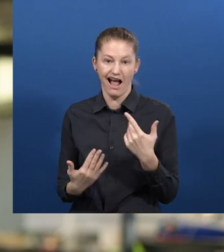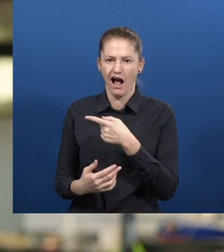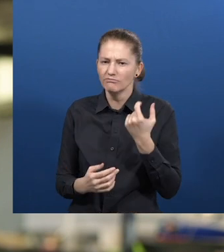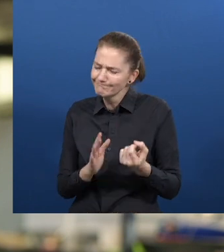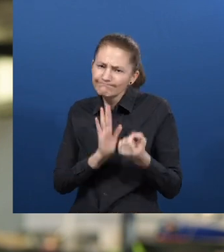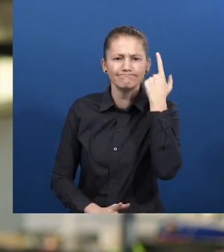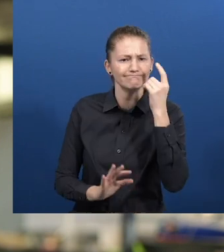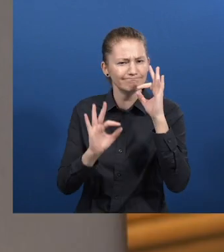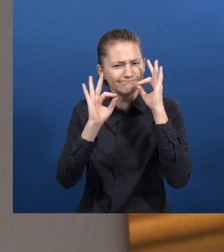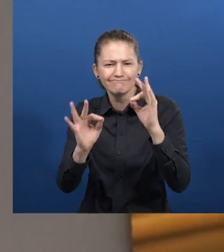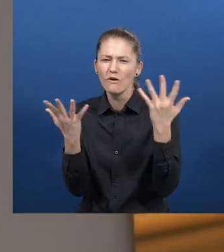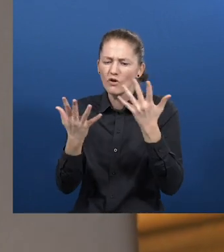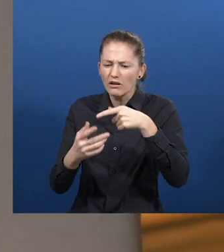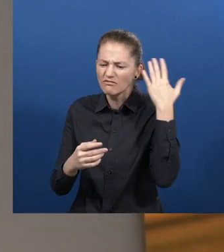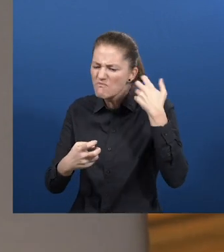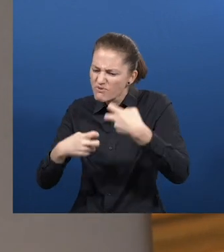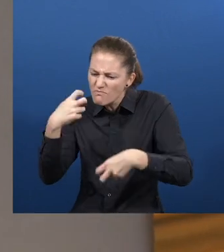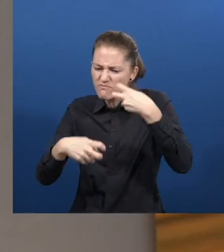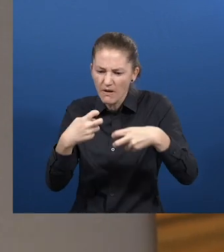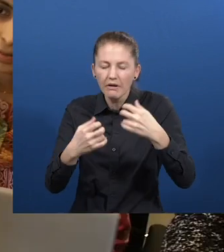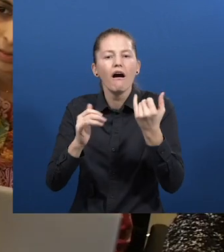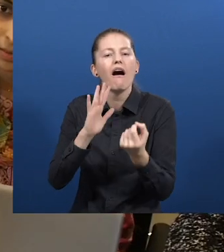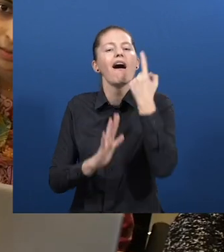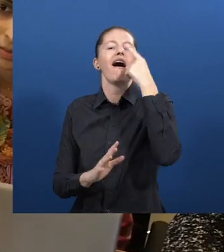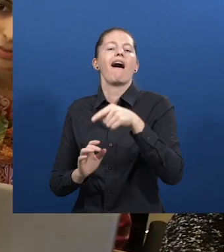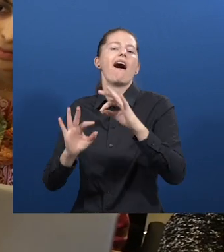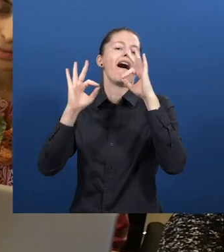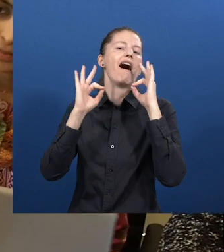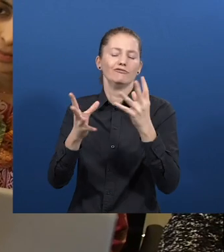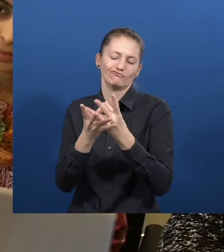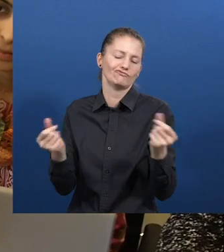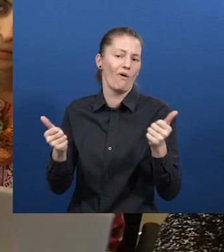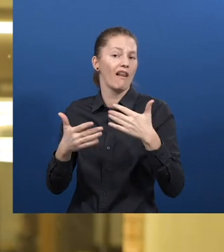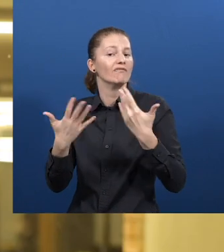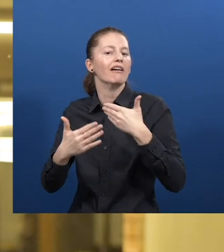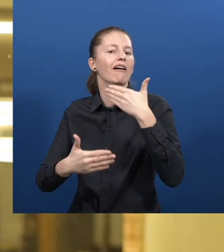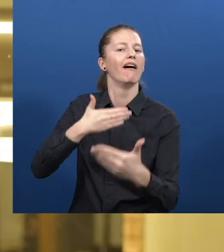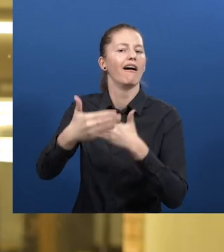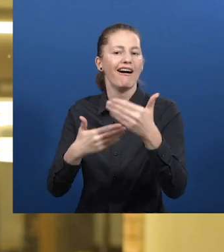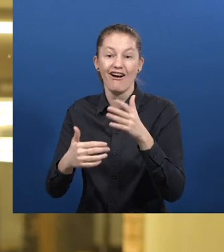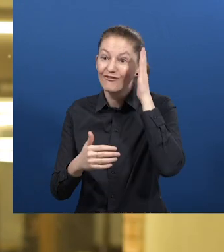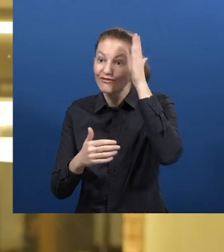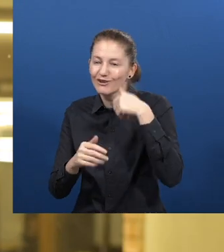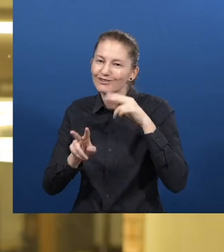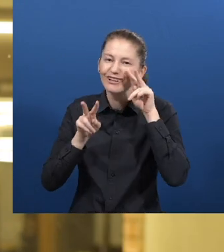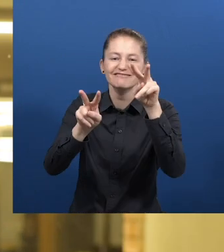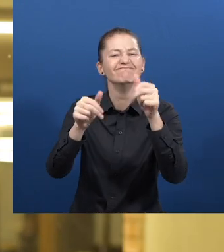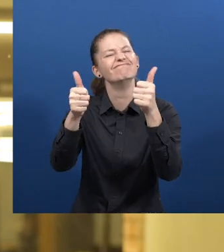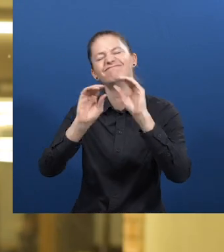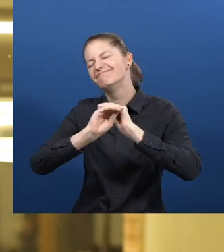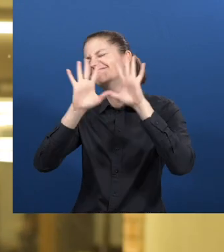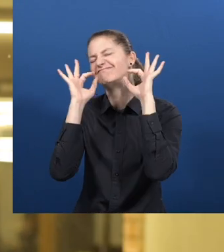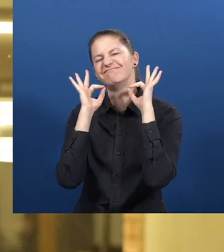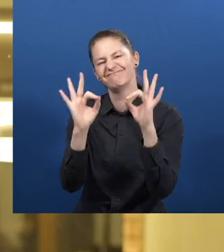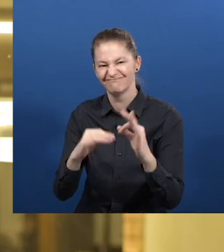our future looks a lot brighter and clearer. Ali Shaba It's a rollercoaster ride. We learn a lot. And